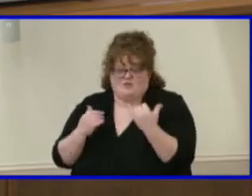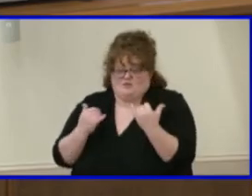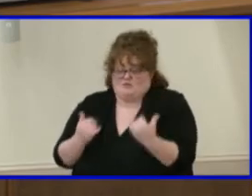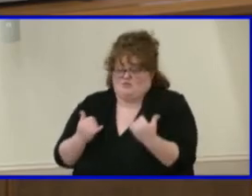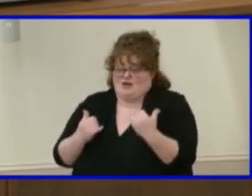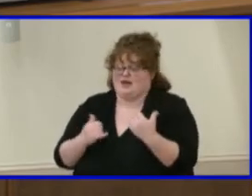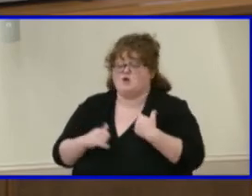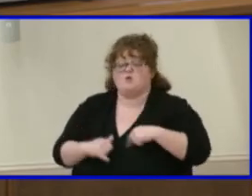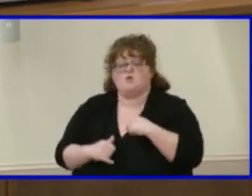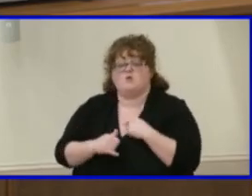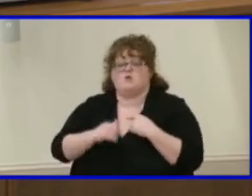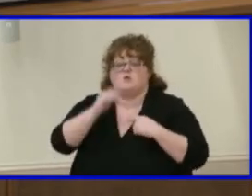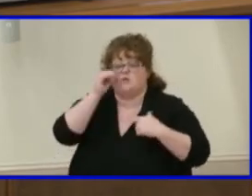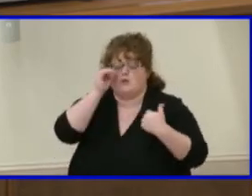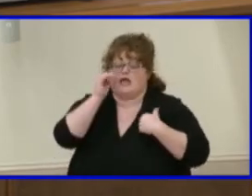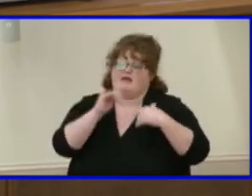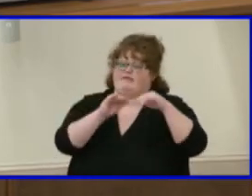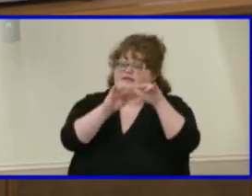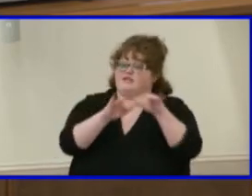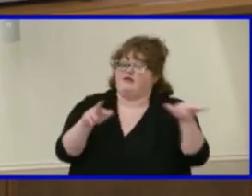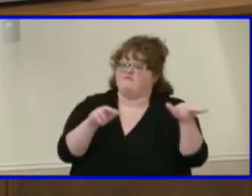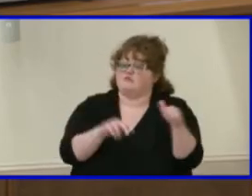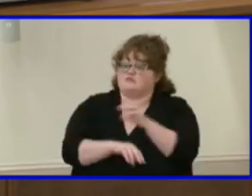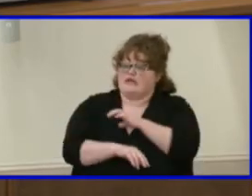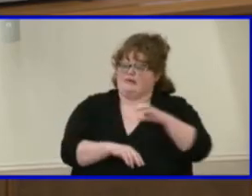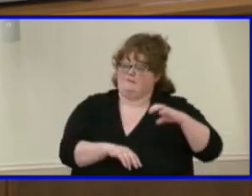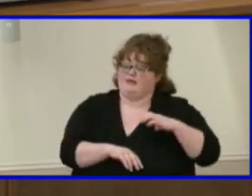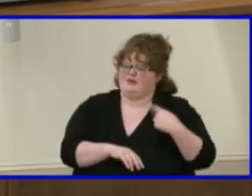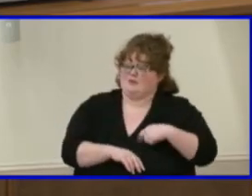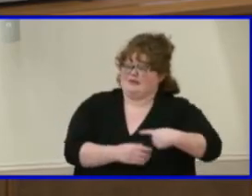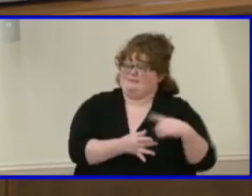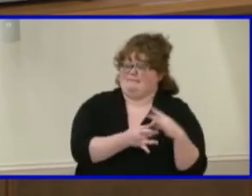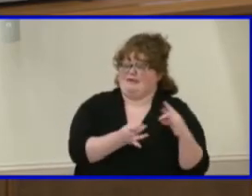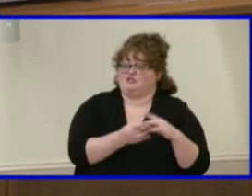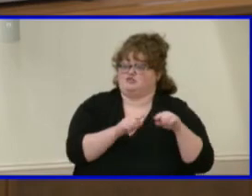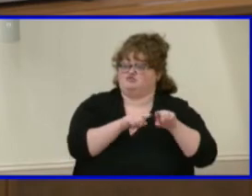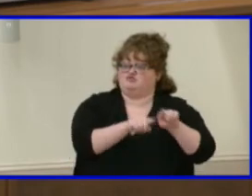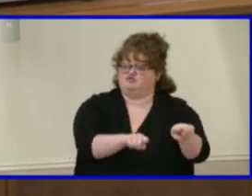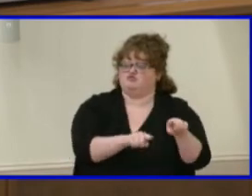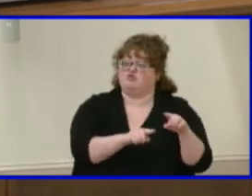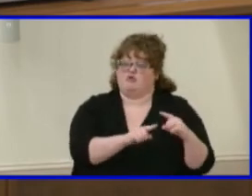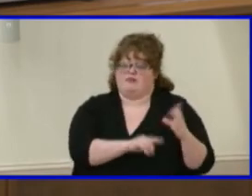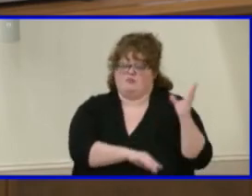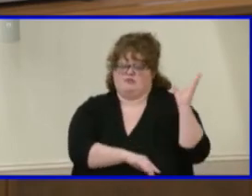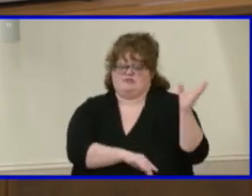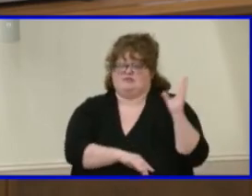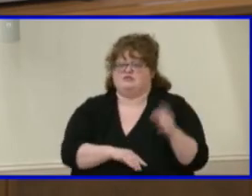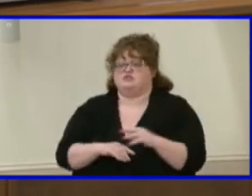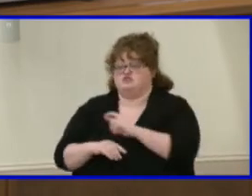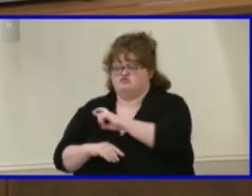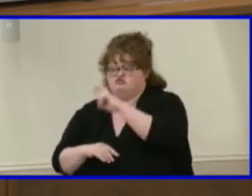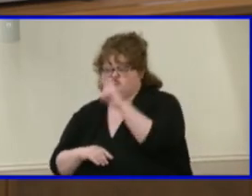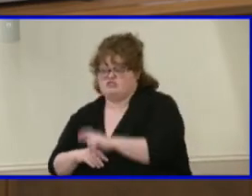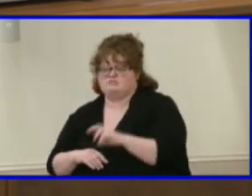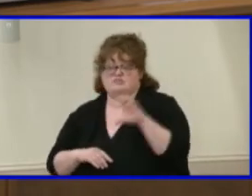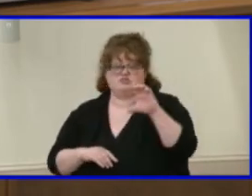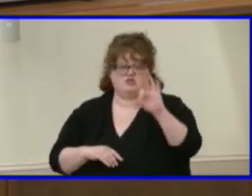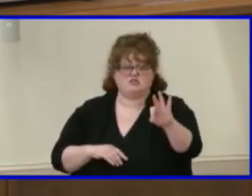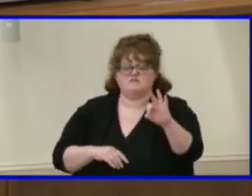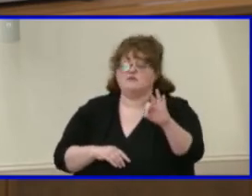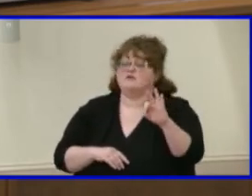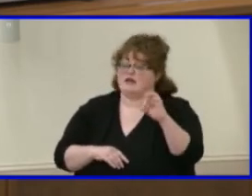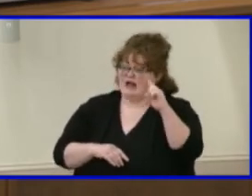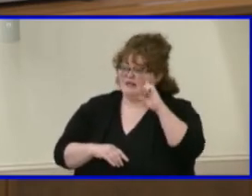referenced in the presentation that, um, it appears that Richmond and, um, Chesterfield may be making some changes to their